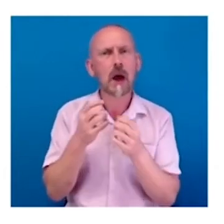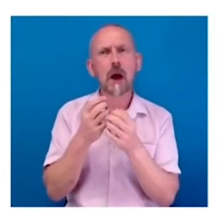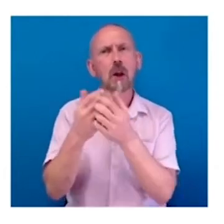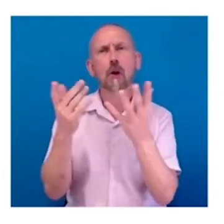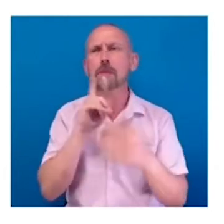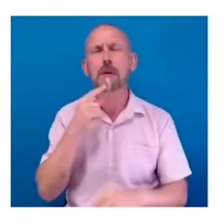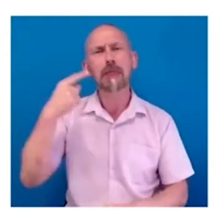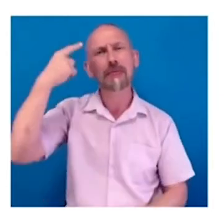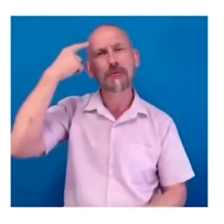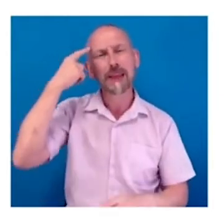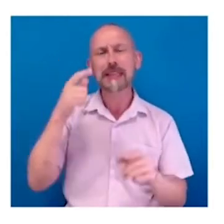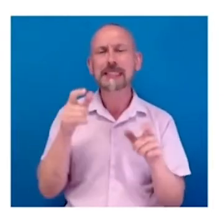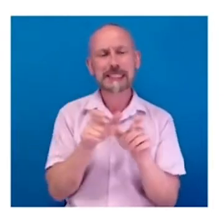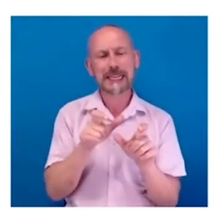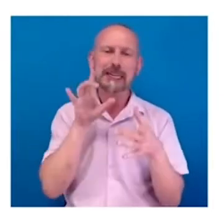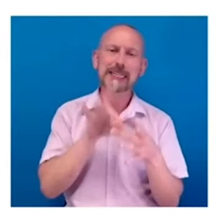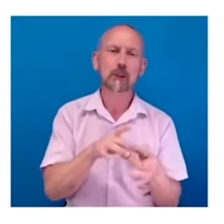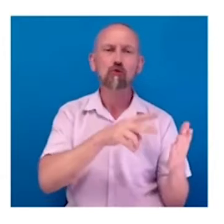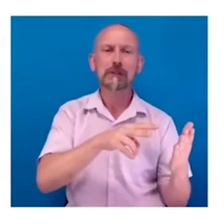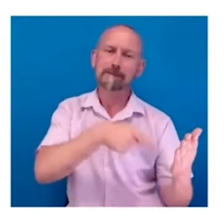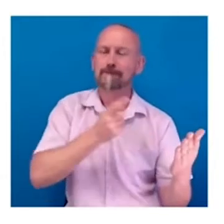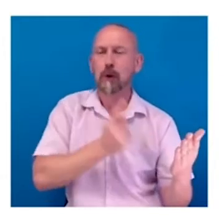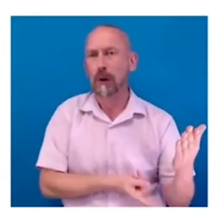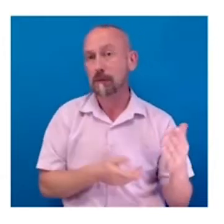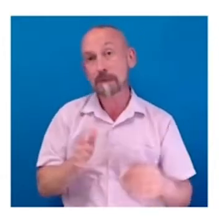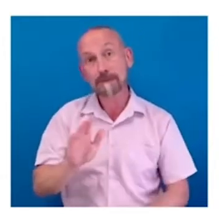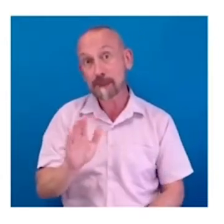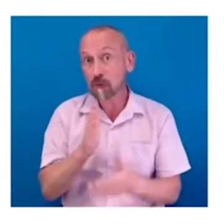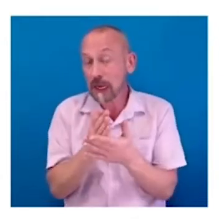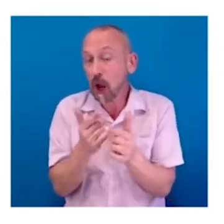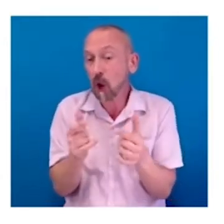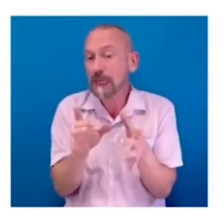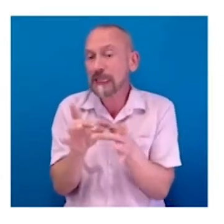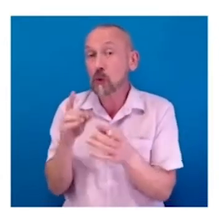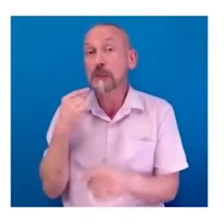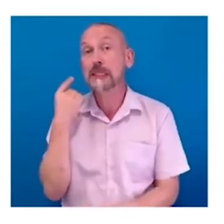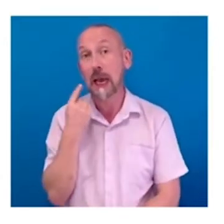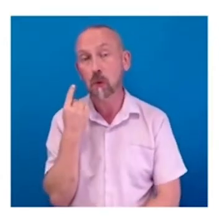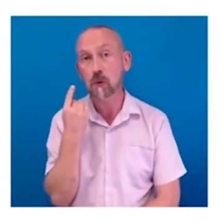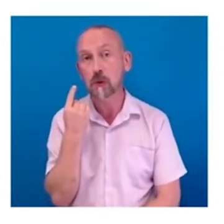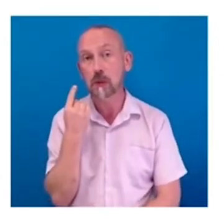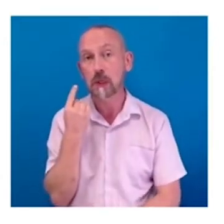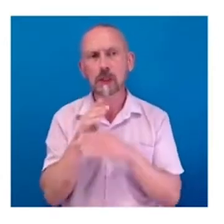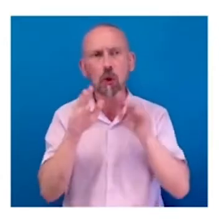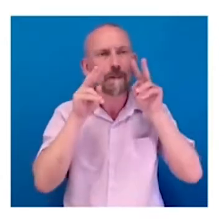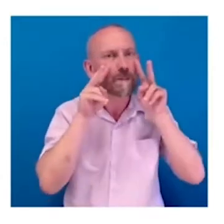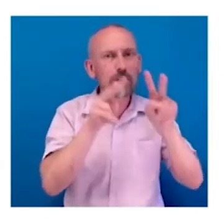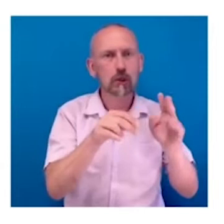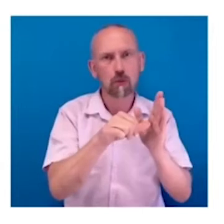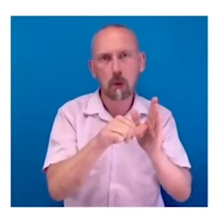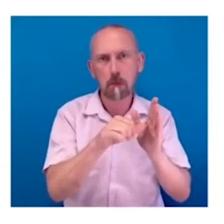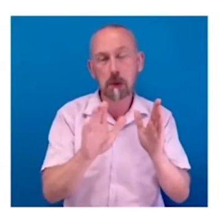with reading and very much to do with sound. So it's not a visual deficiency, it's a phonological